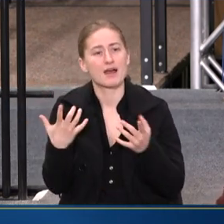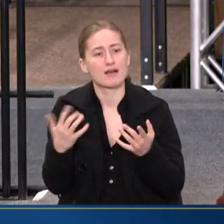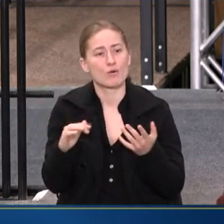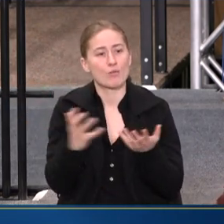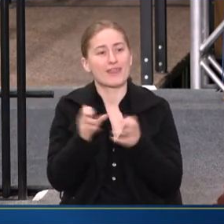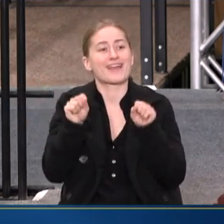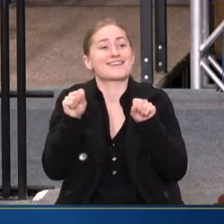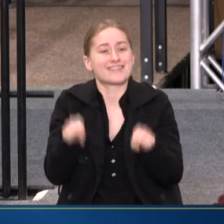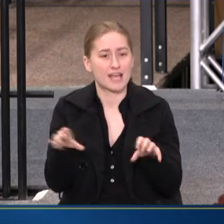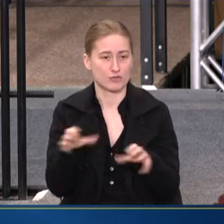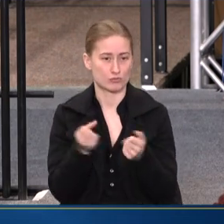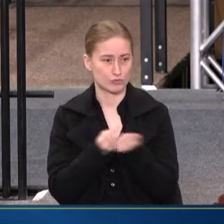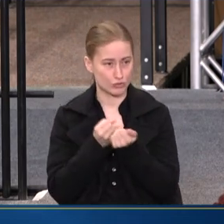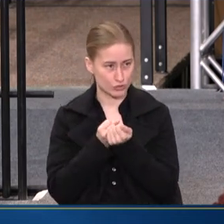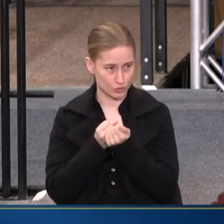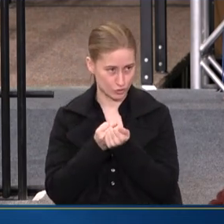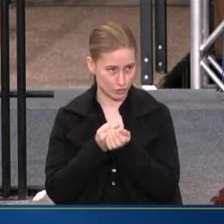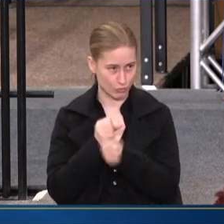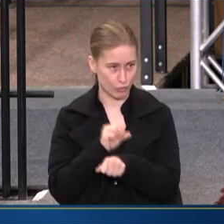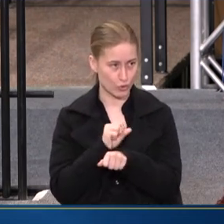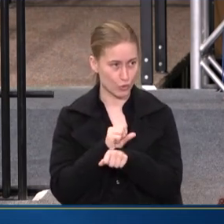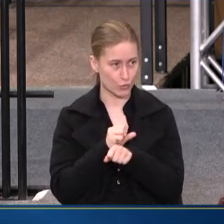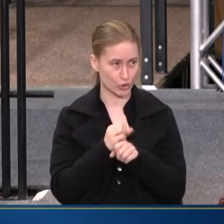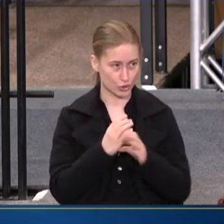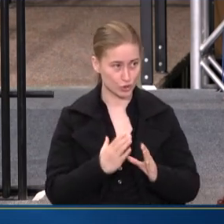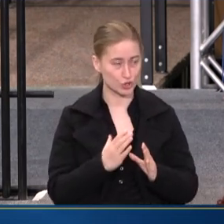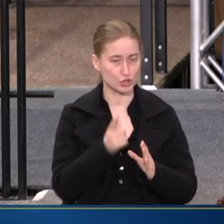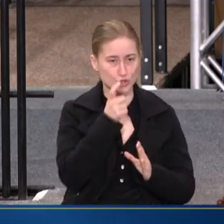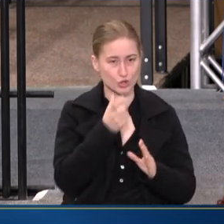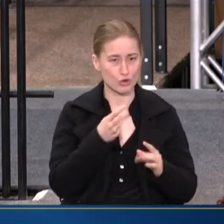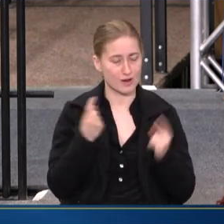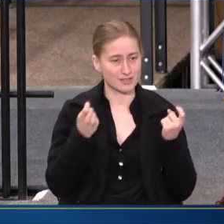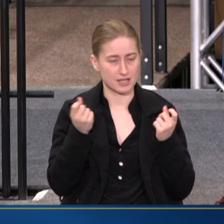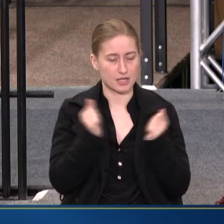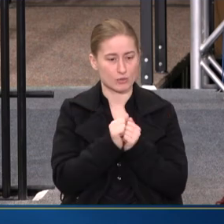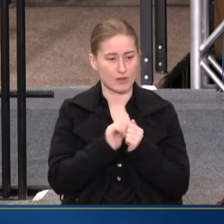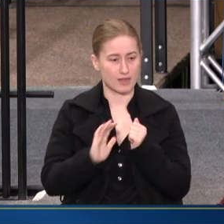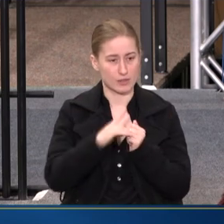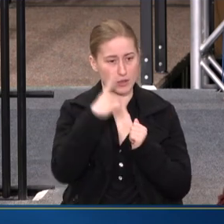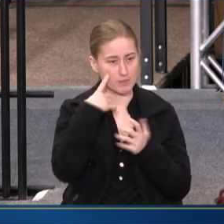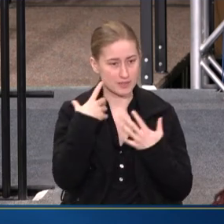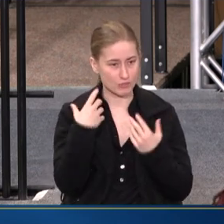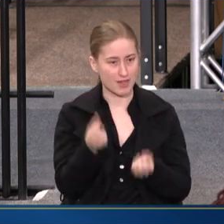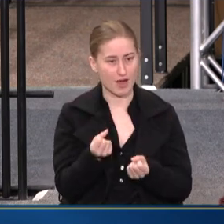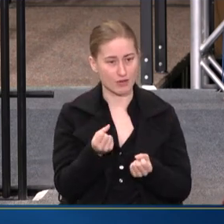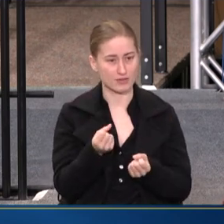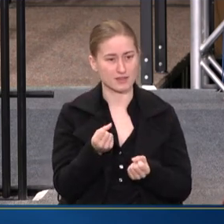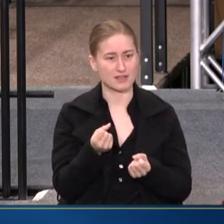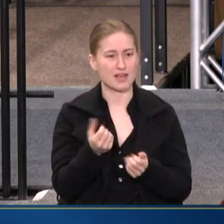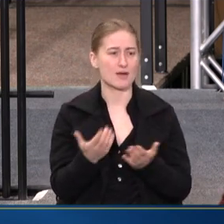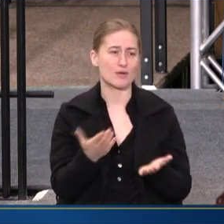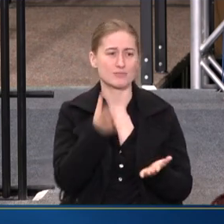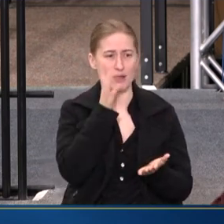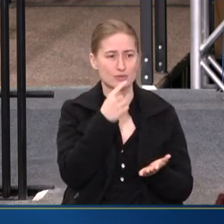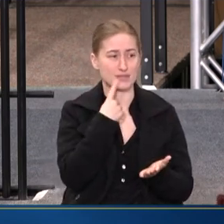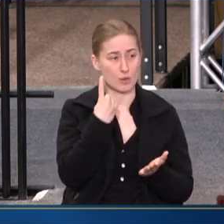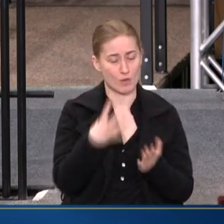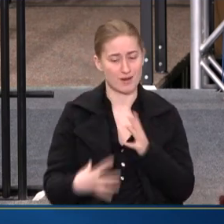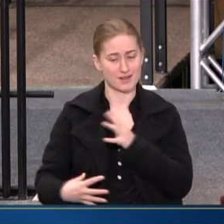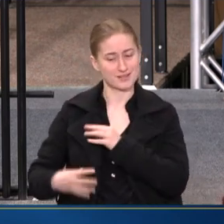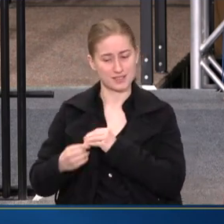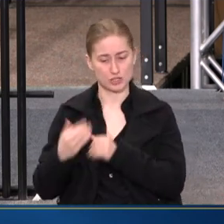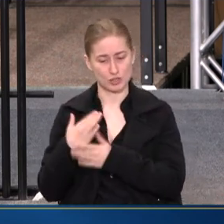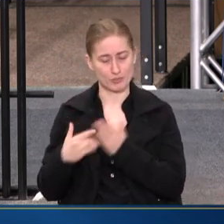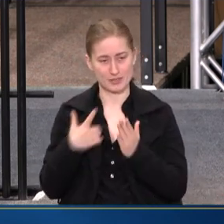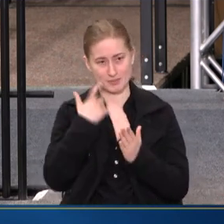DO TO SUPPORT WORKERS WHO ARE GRAPPLING WITH THEIR MENTAL HEALTH. AND PRESS, I JUST SAY ONE ADDITIONAL